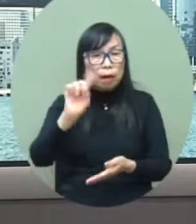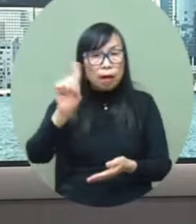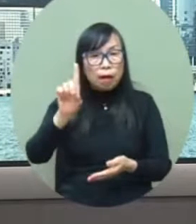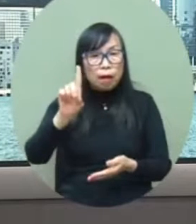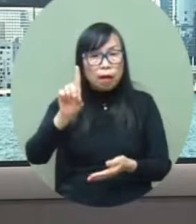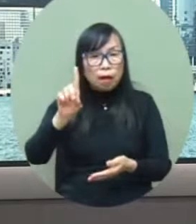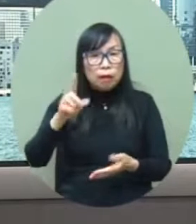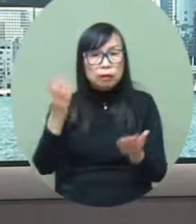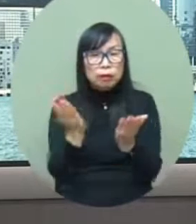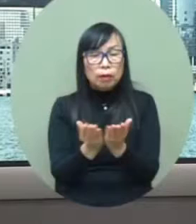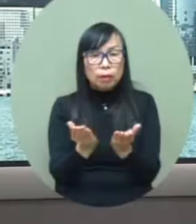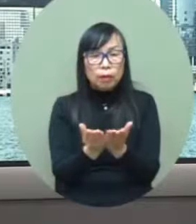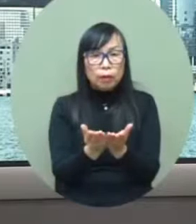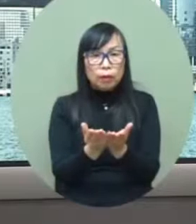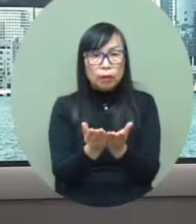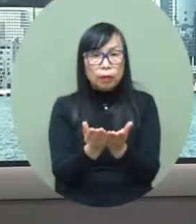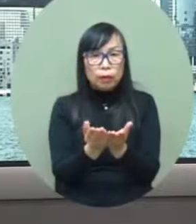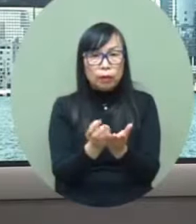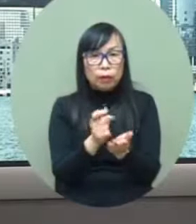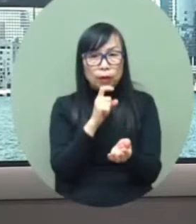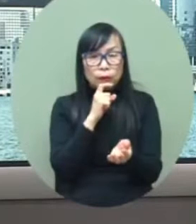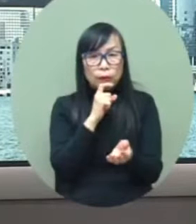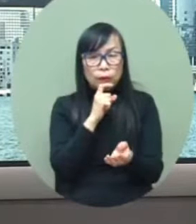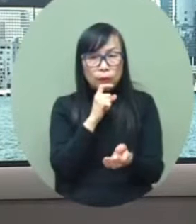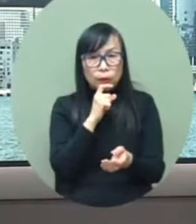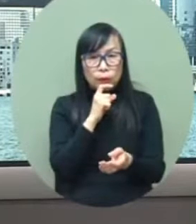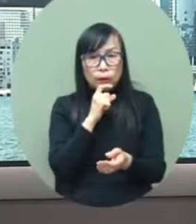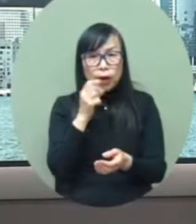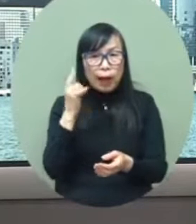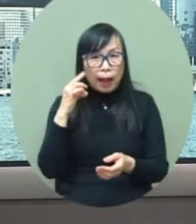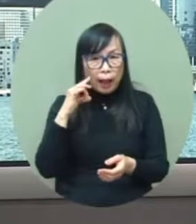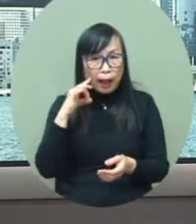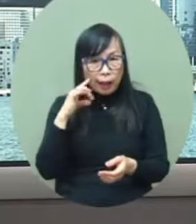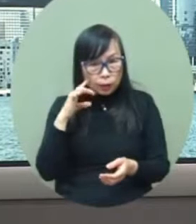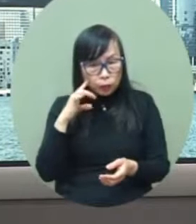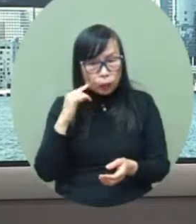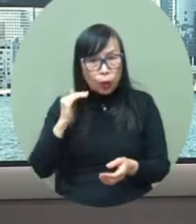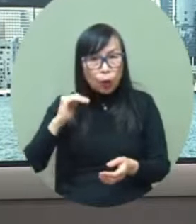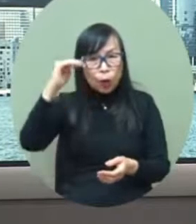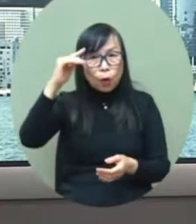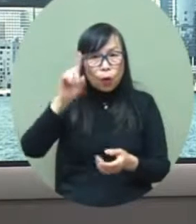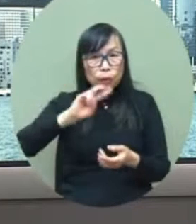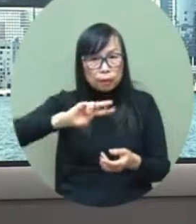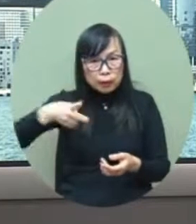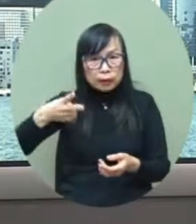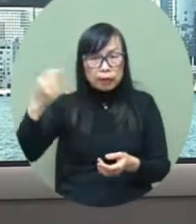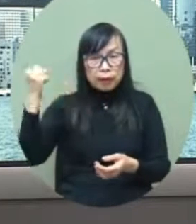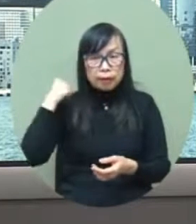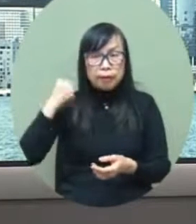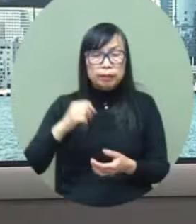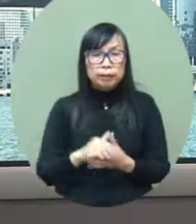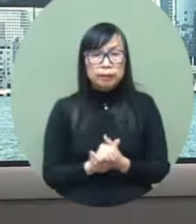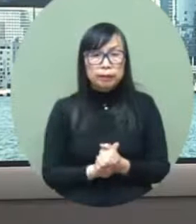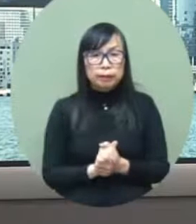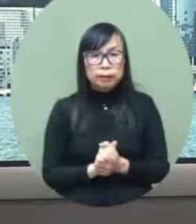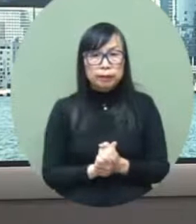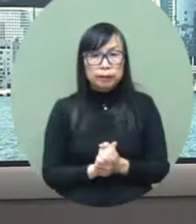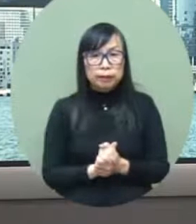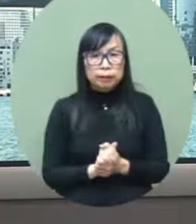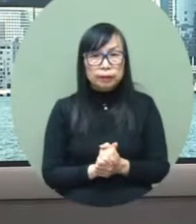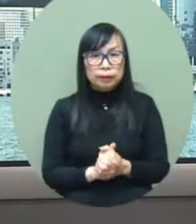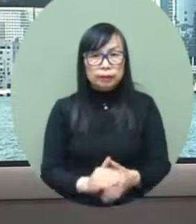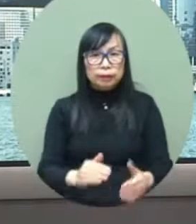i look at the results in whatever we do what are we trying to achieve we want to stay flexible and agile